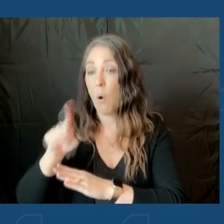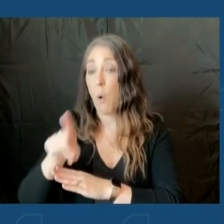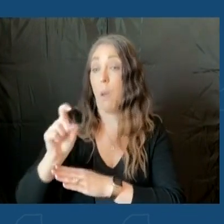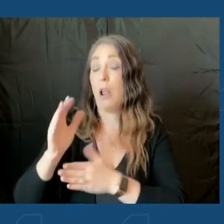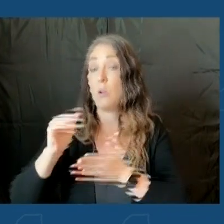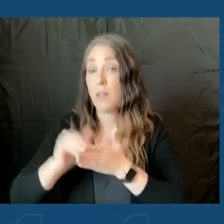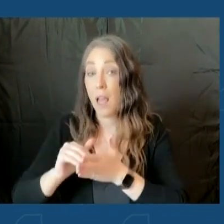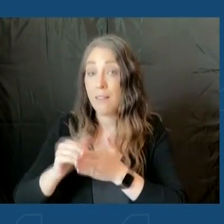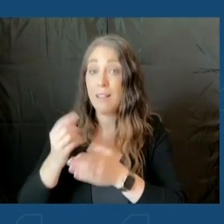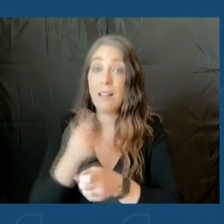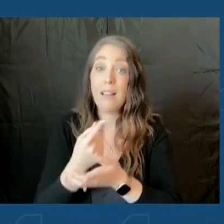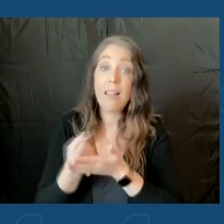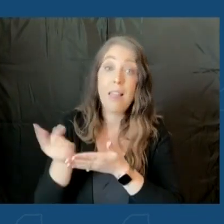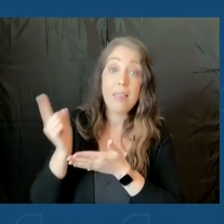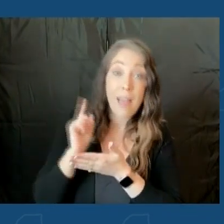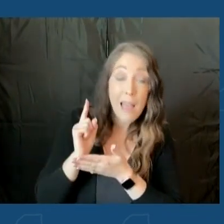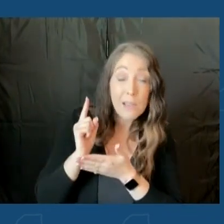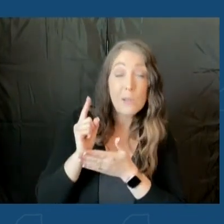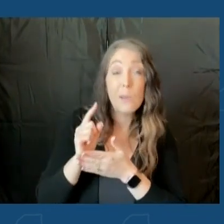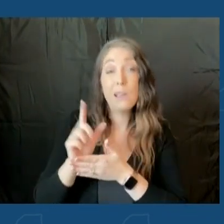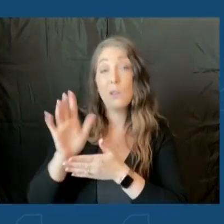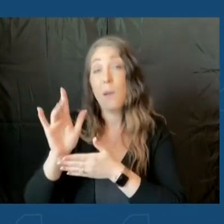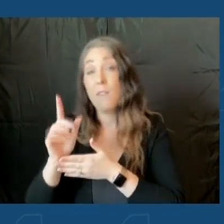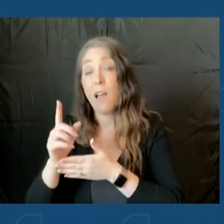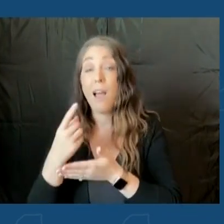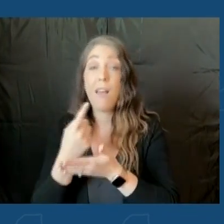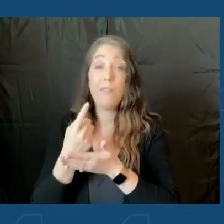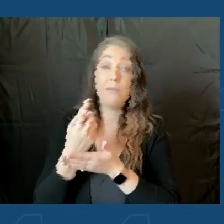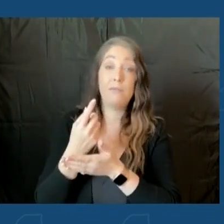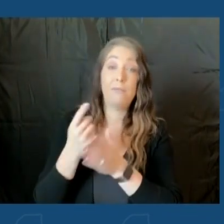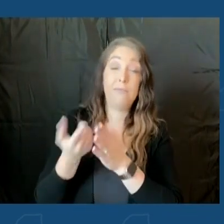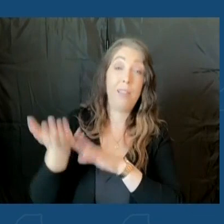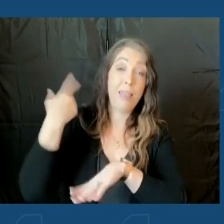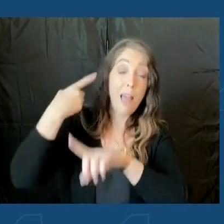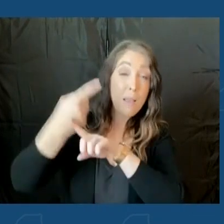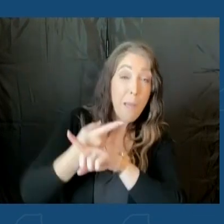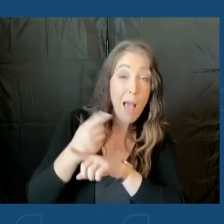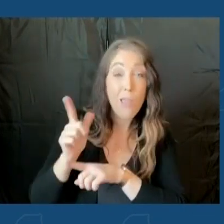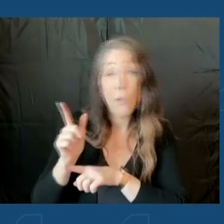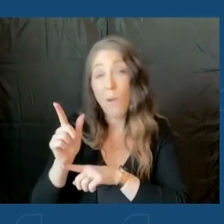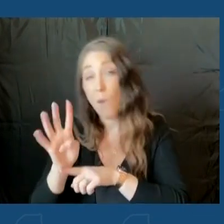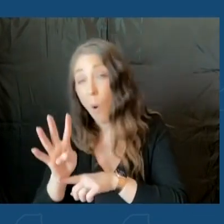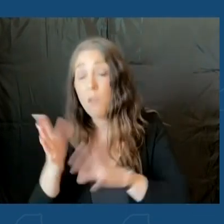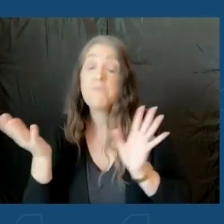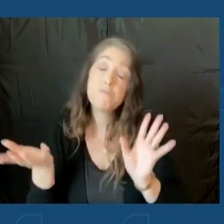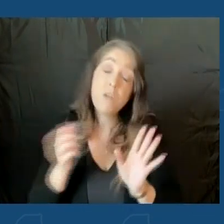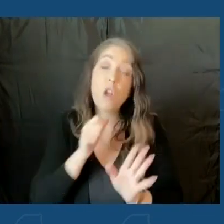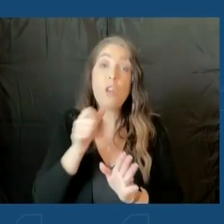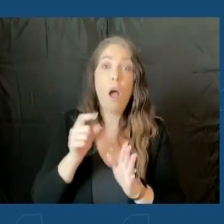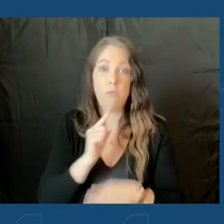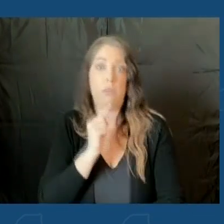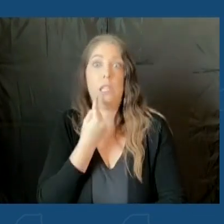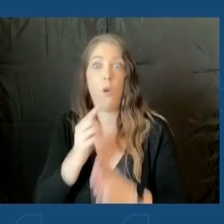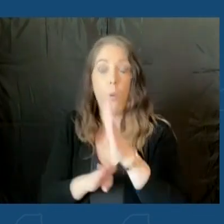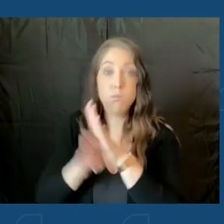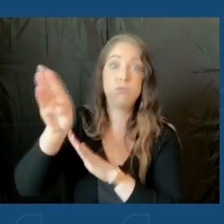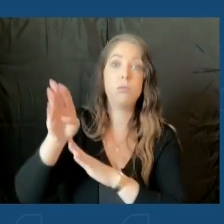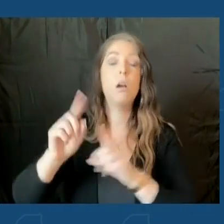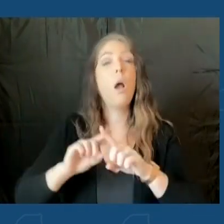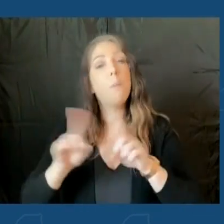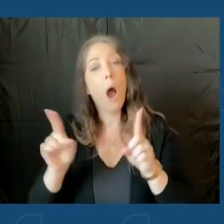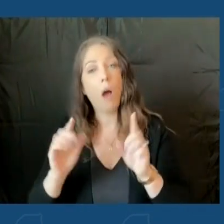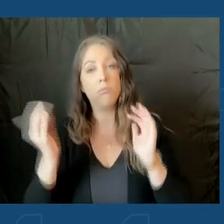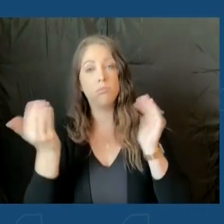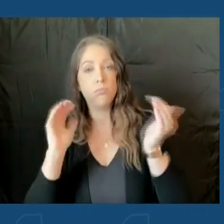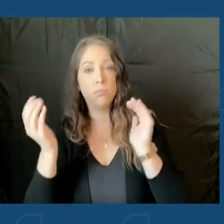A month ago it 24. So not a serious spike. But when you compare to Omicron, you talk